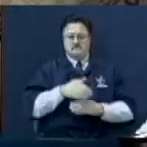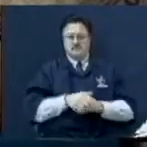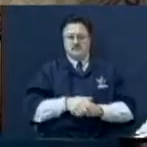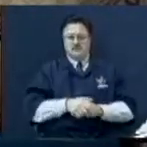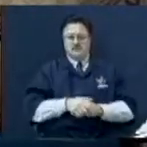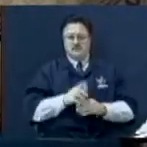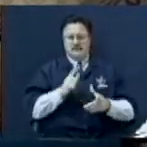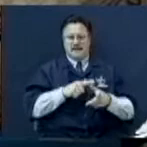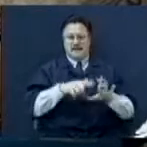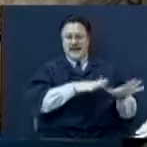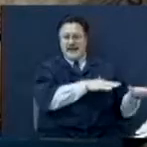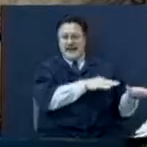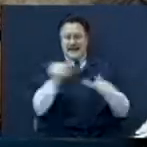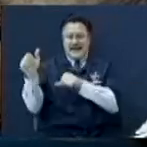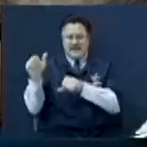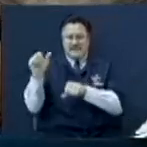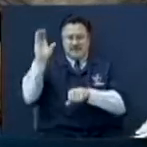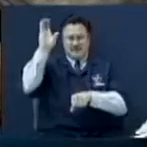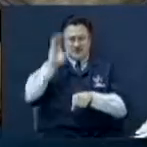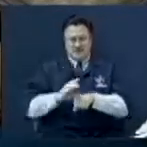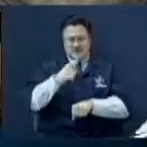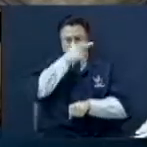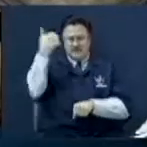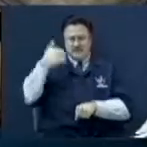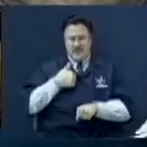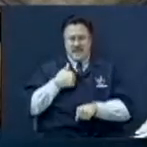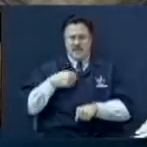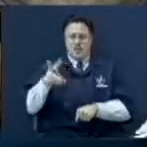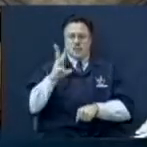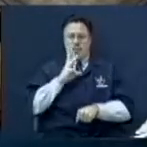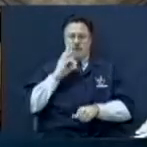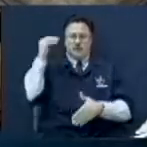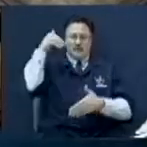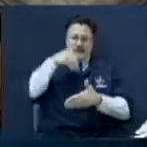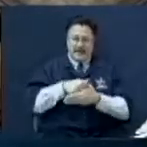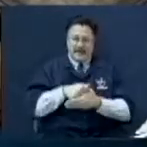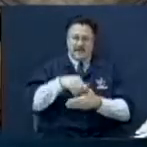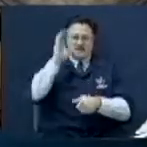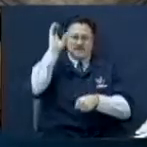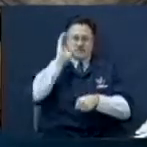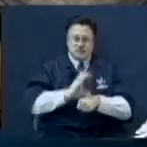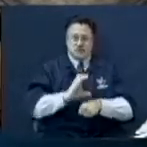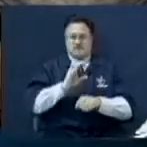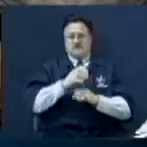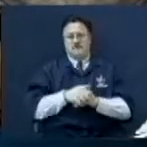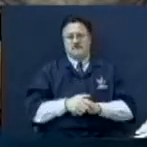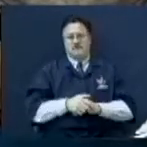And he left the church because we had bottles of water. Shouldn't drink a bottle of water in church.